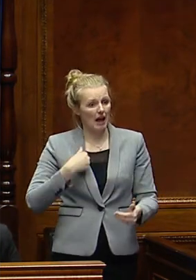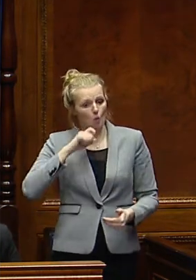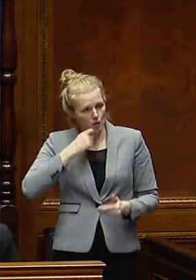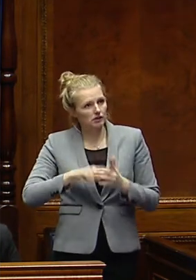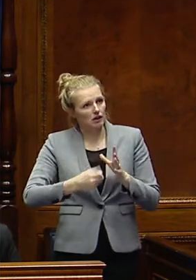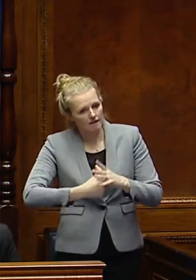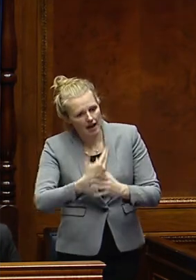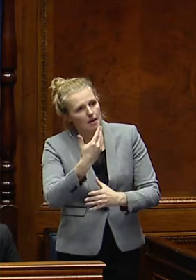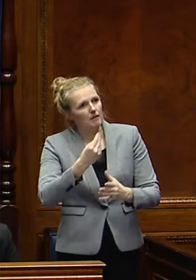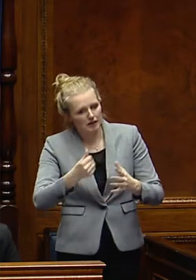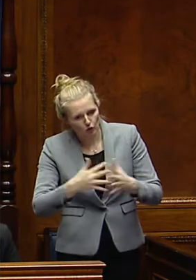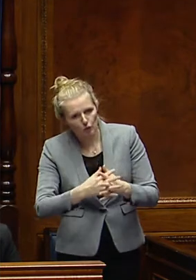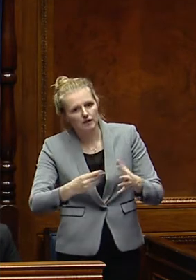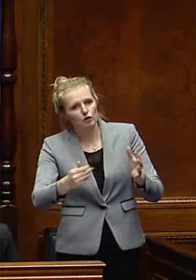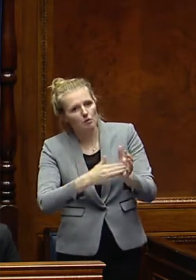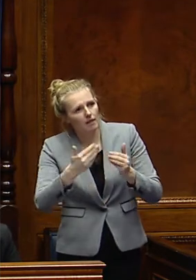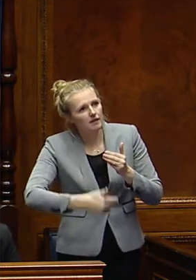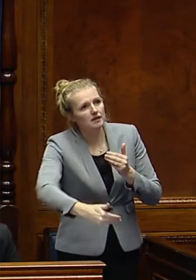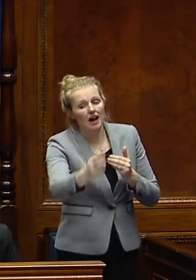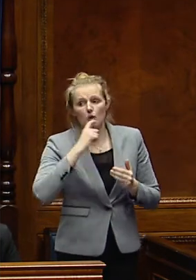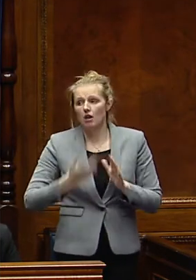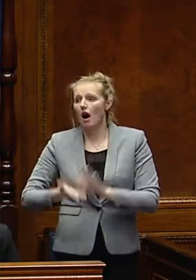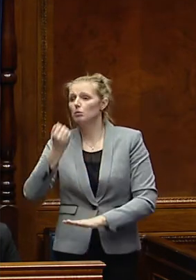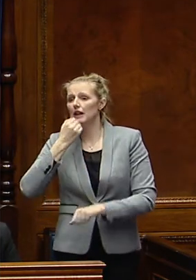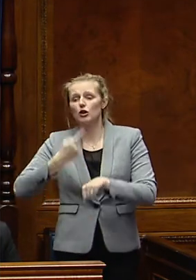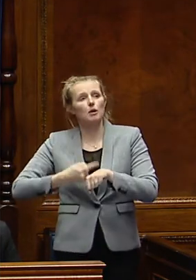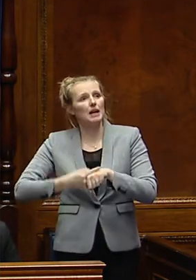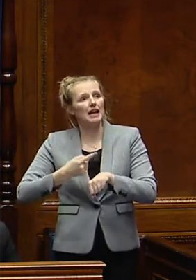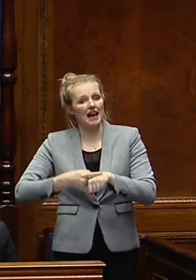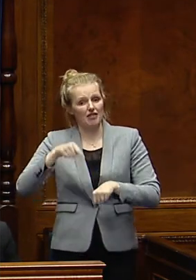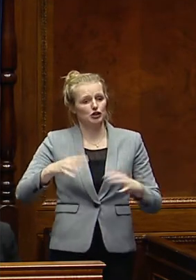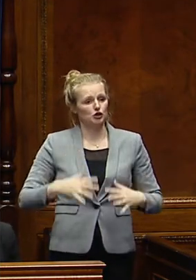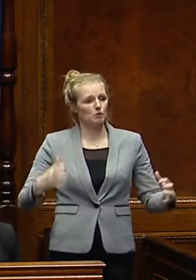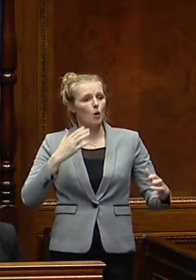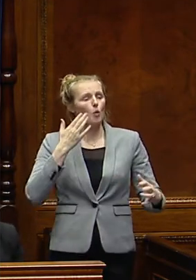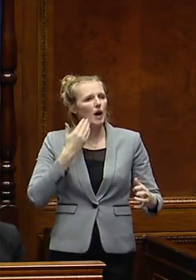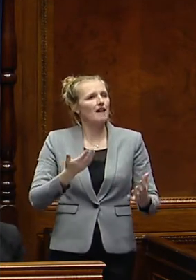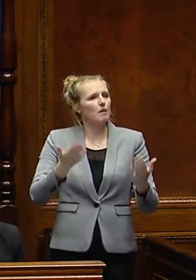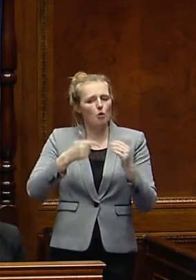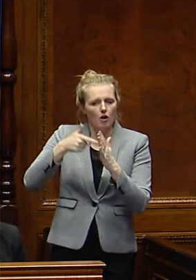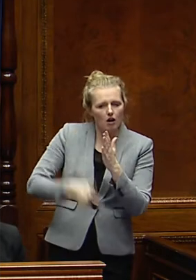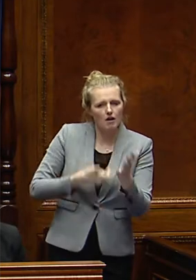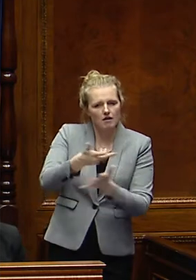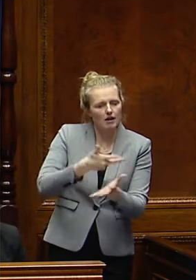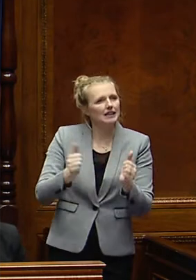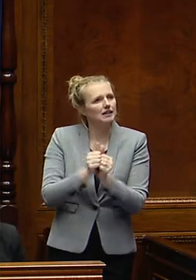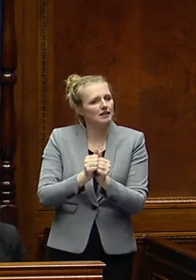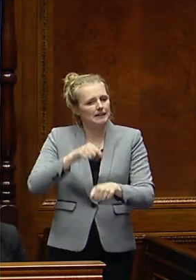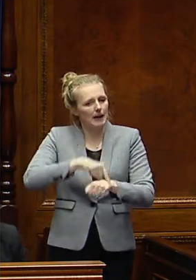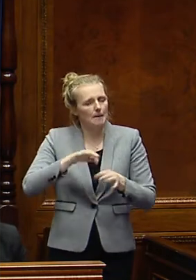develop over the coming weeks and months, and I will update the committee and also this chamber once I have a more definitive timeline.